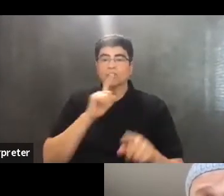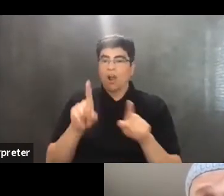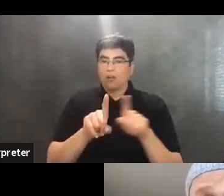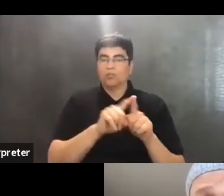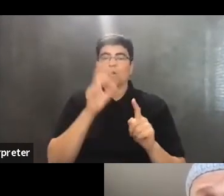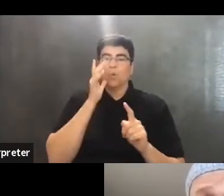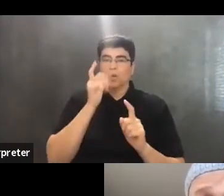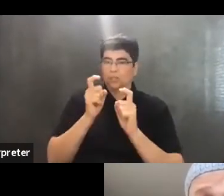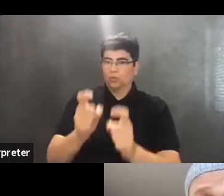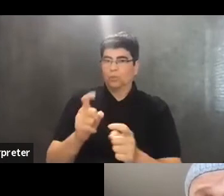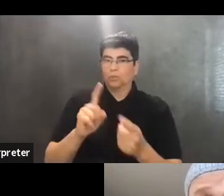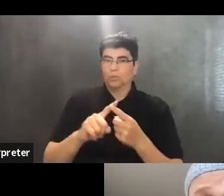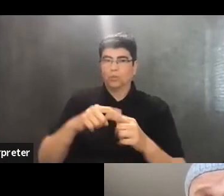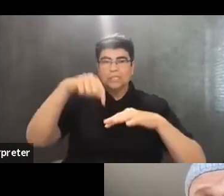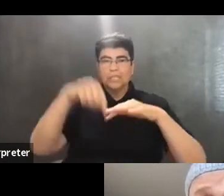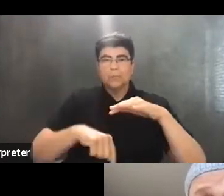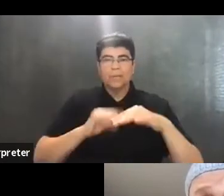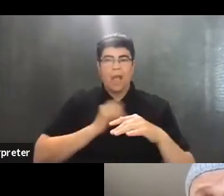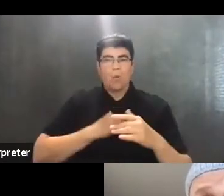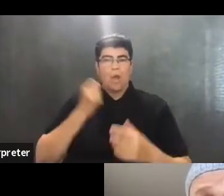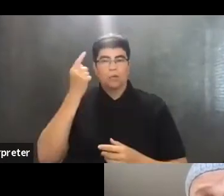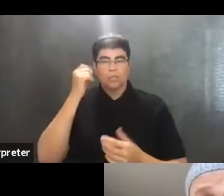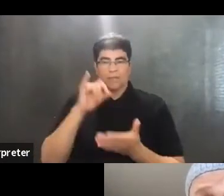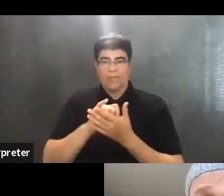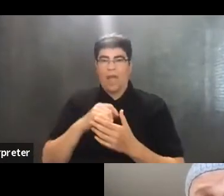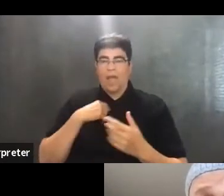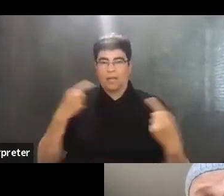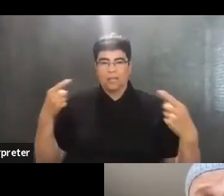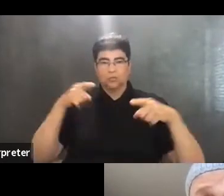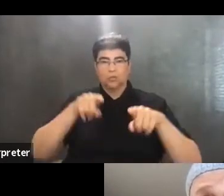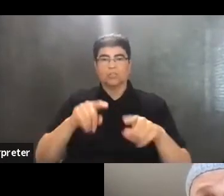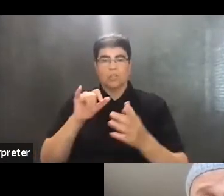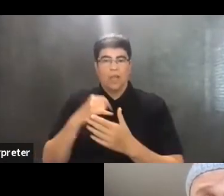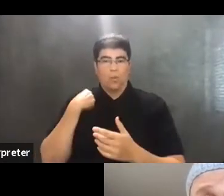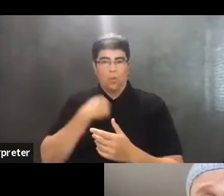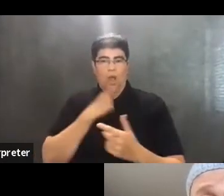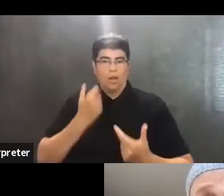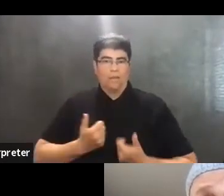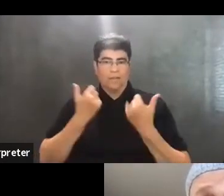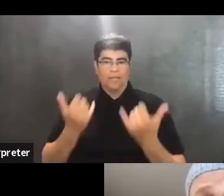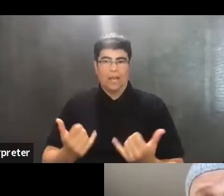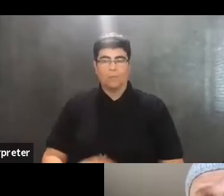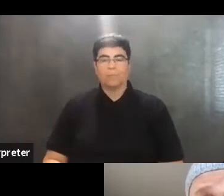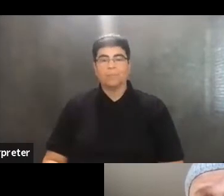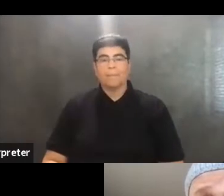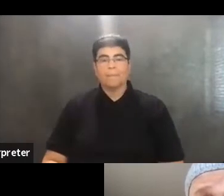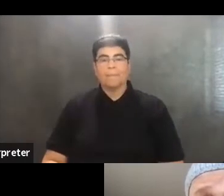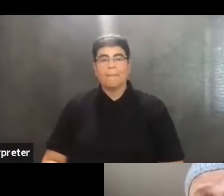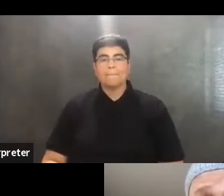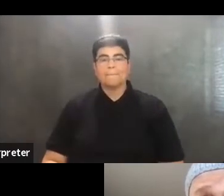contribute to deepening our understanding of the conjuncture in which we're living. The